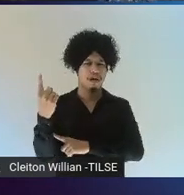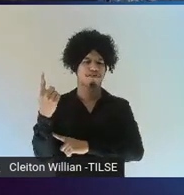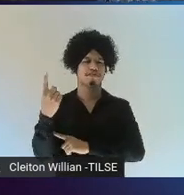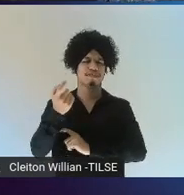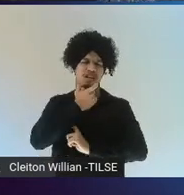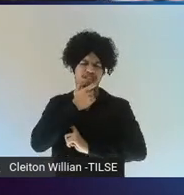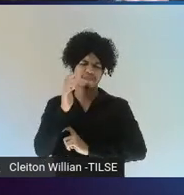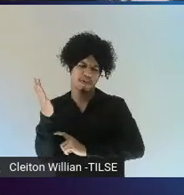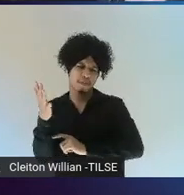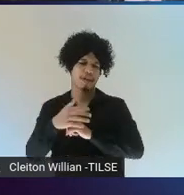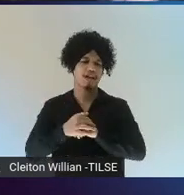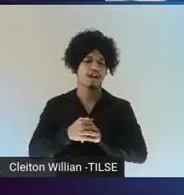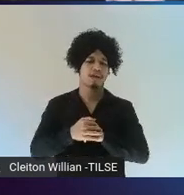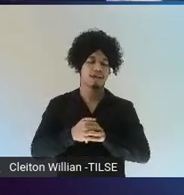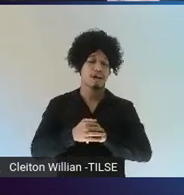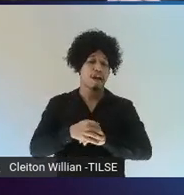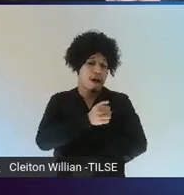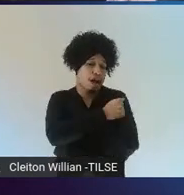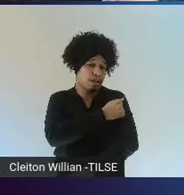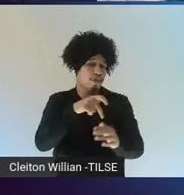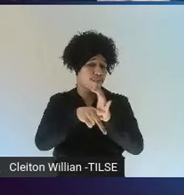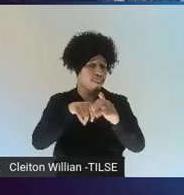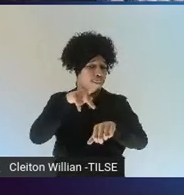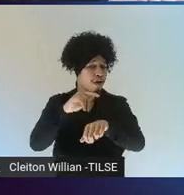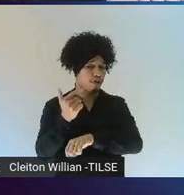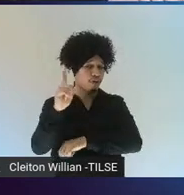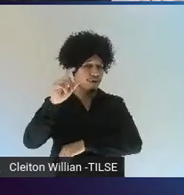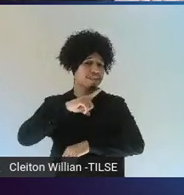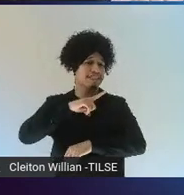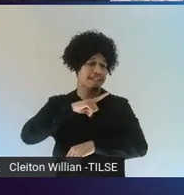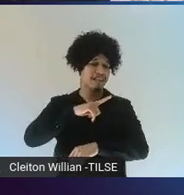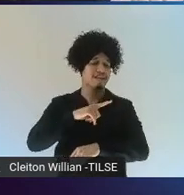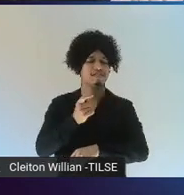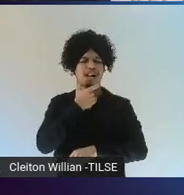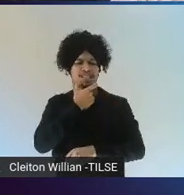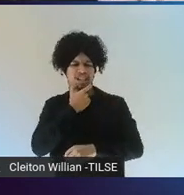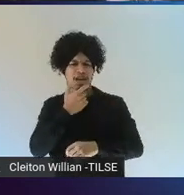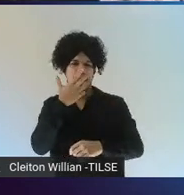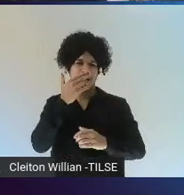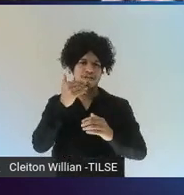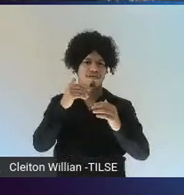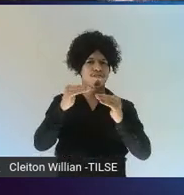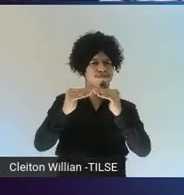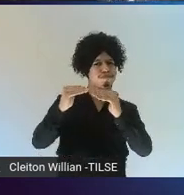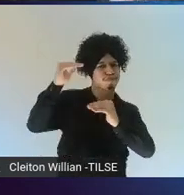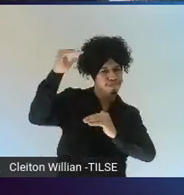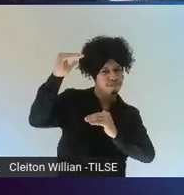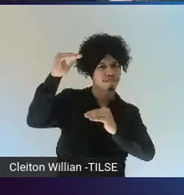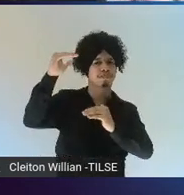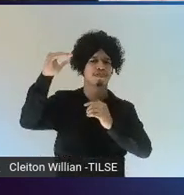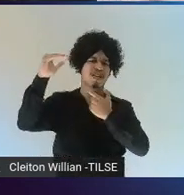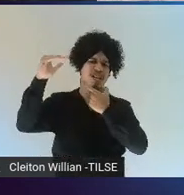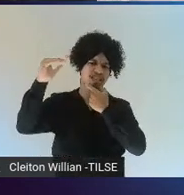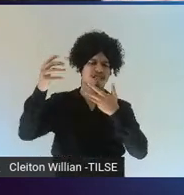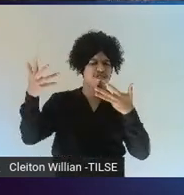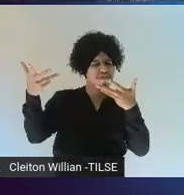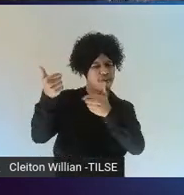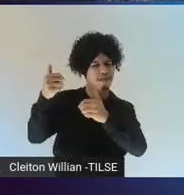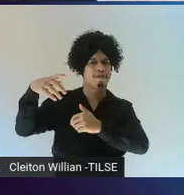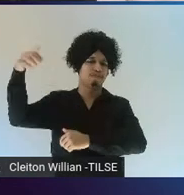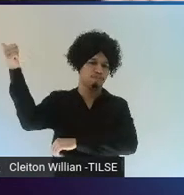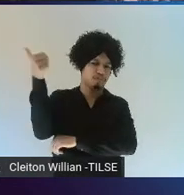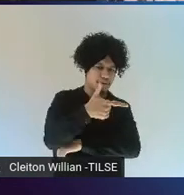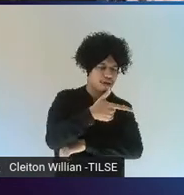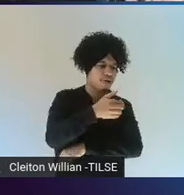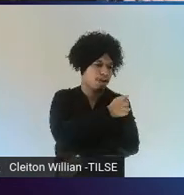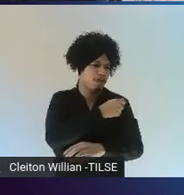International students were perceived to be higher levels of English proficiency than the